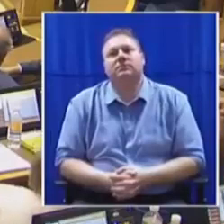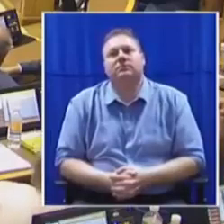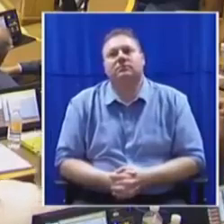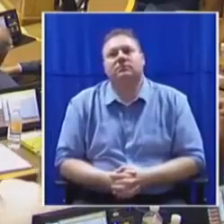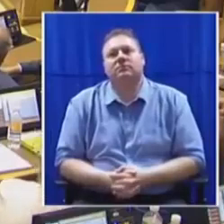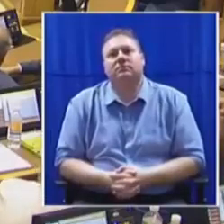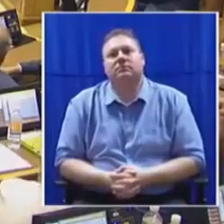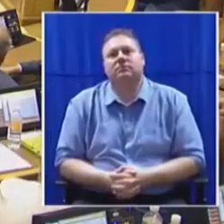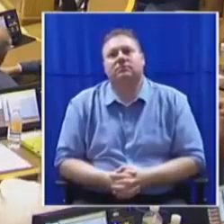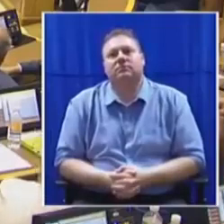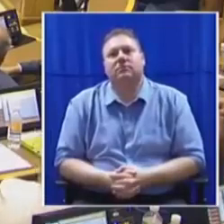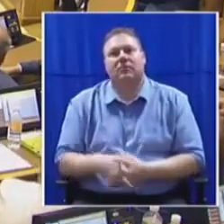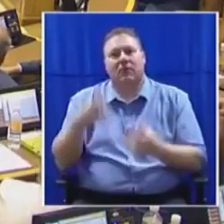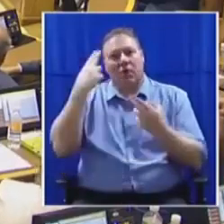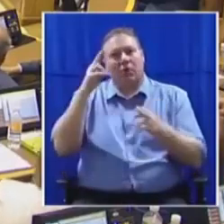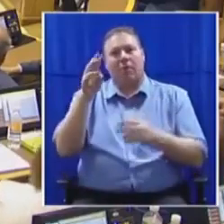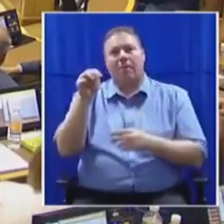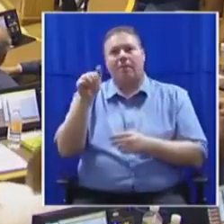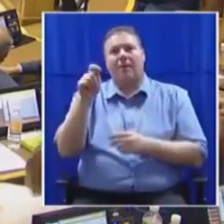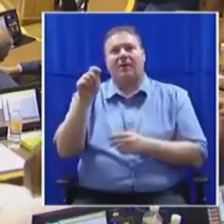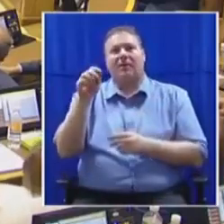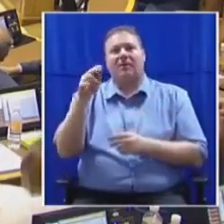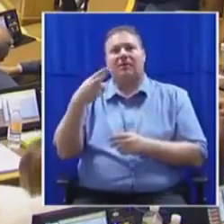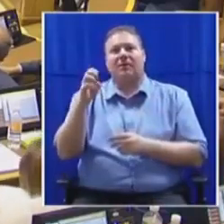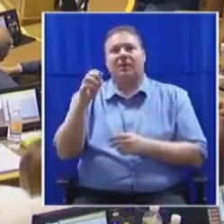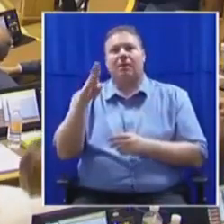Honourable Machibella, Maeshele,